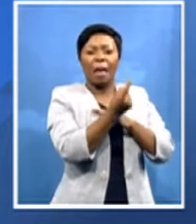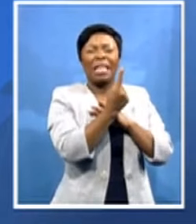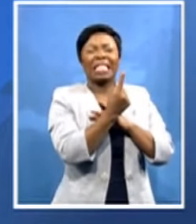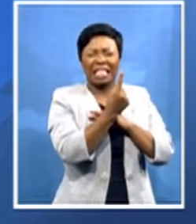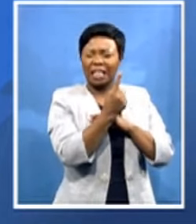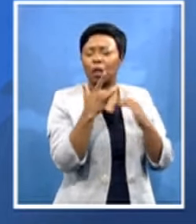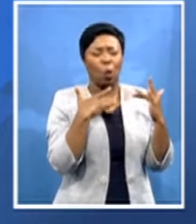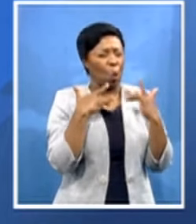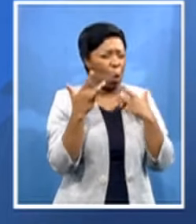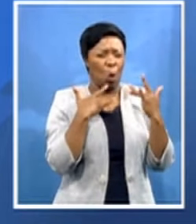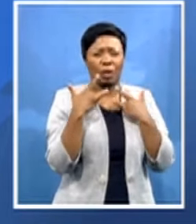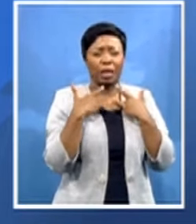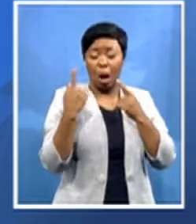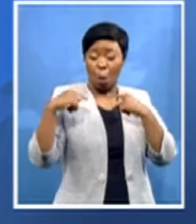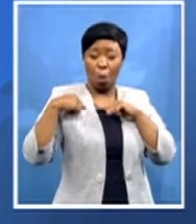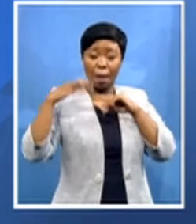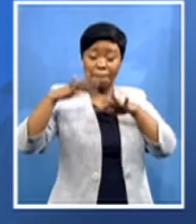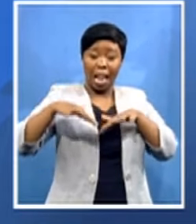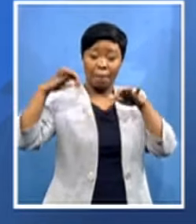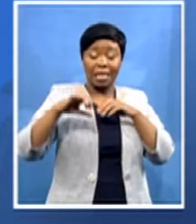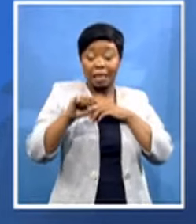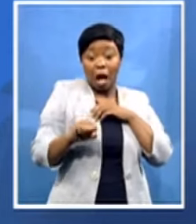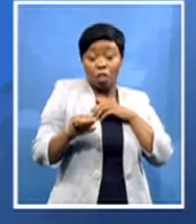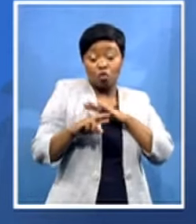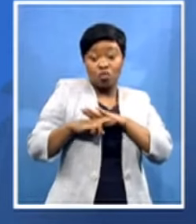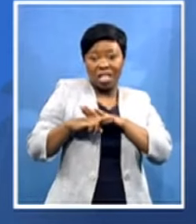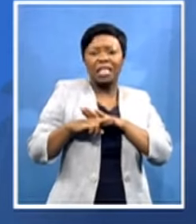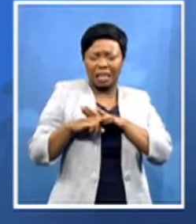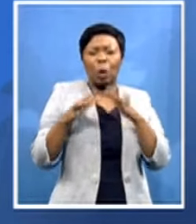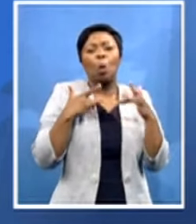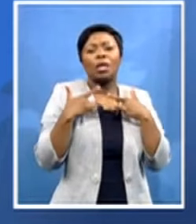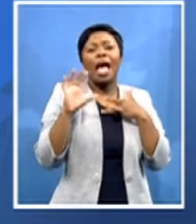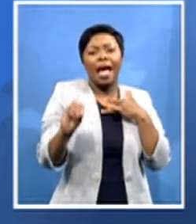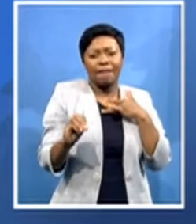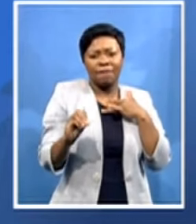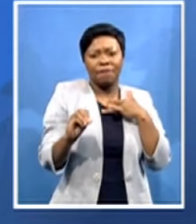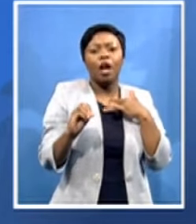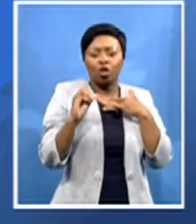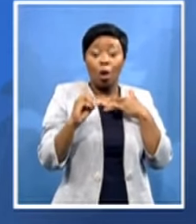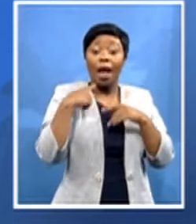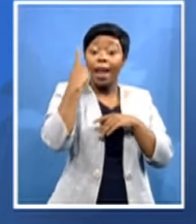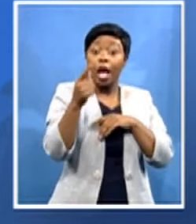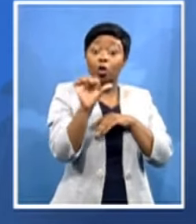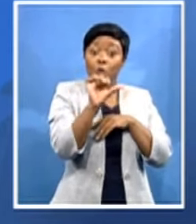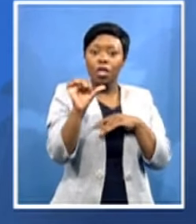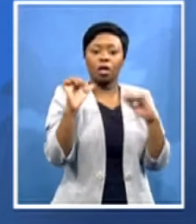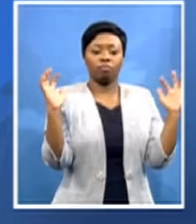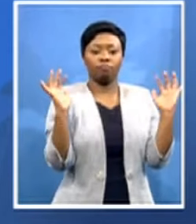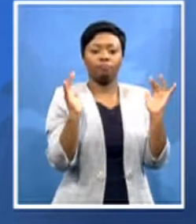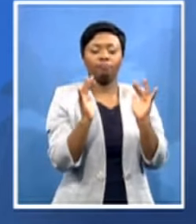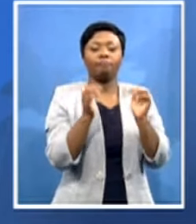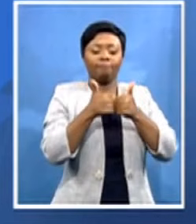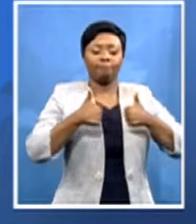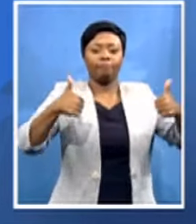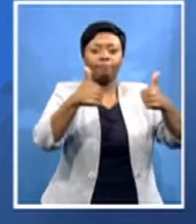in the southern region and as we come here to gather next week we are really advised and we will